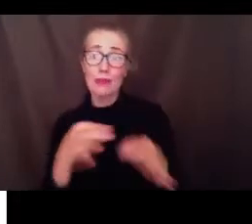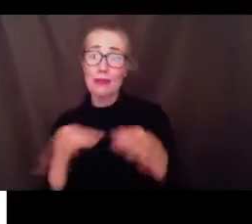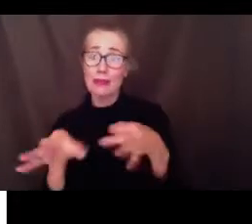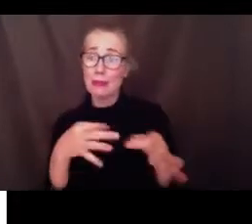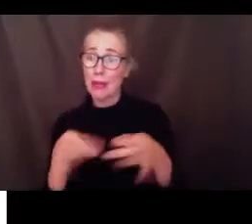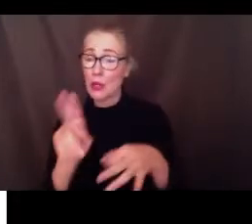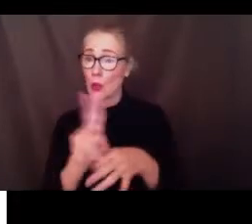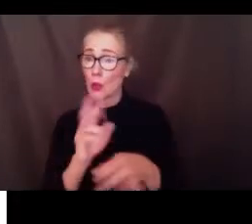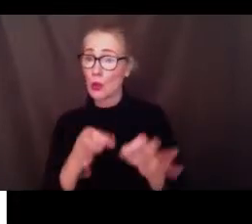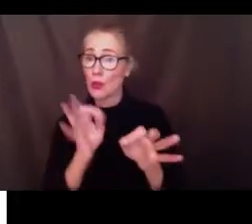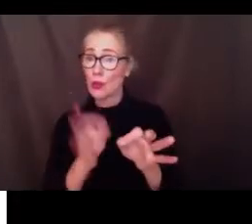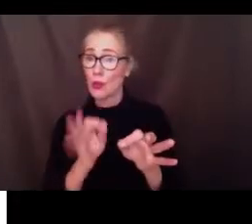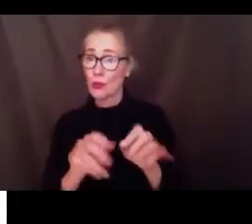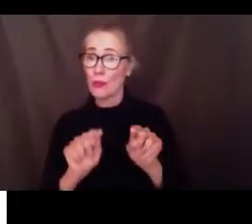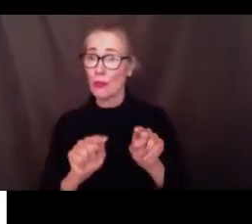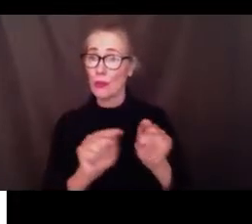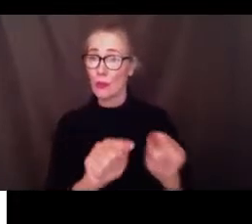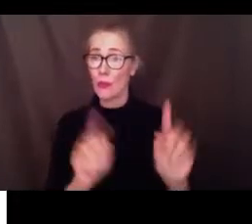of this meeting.